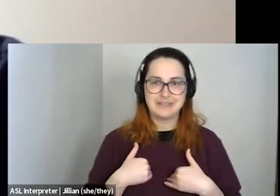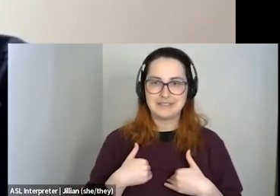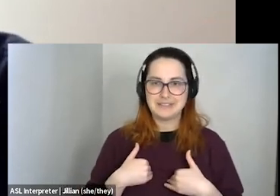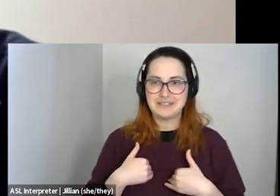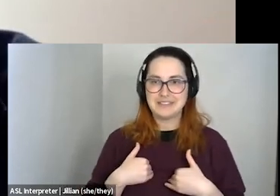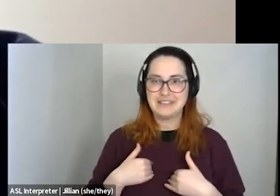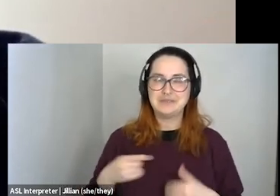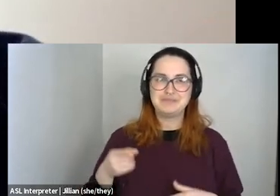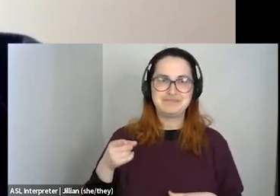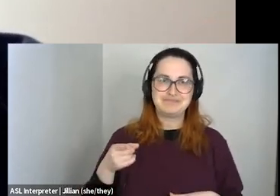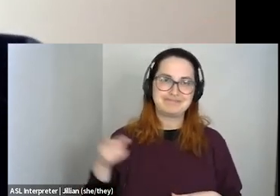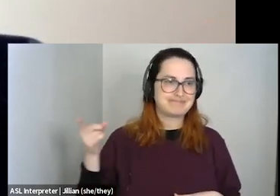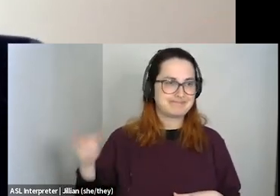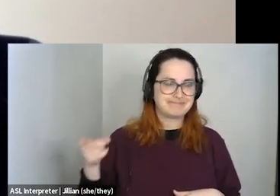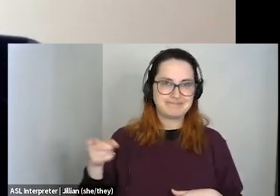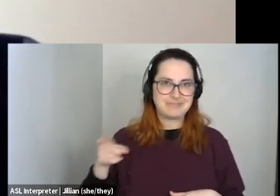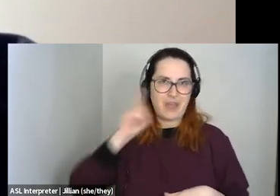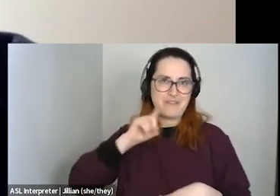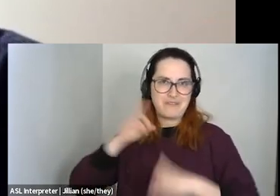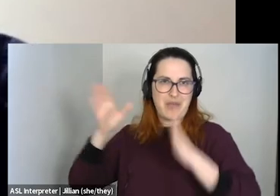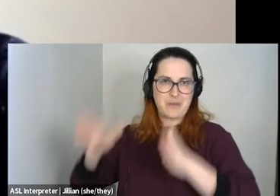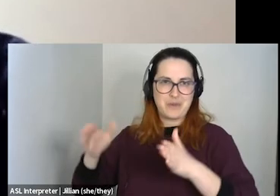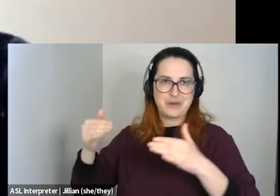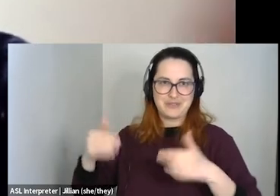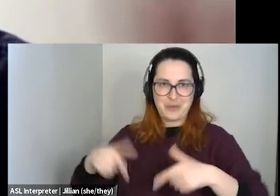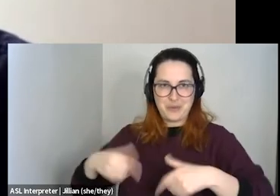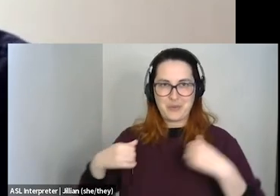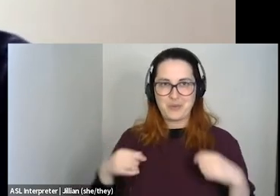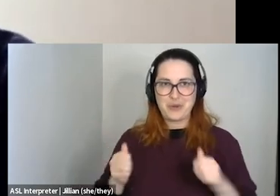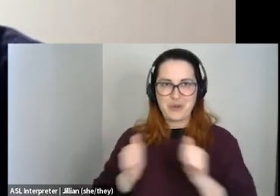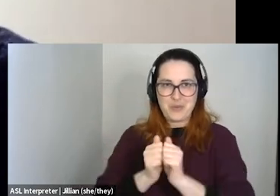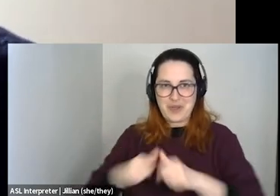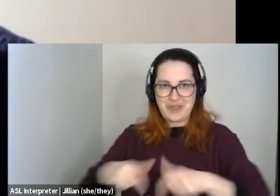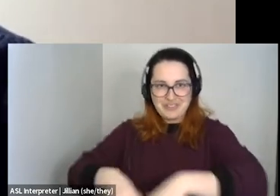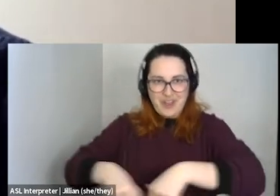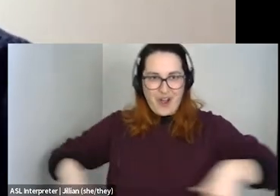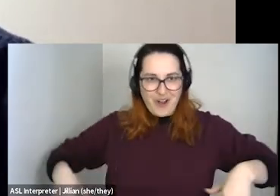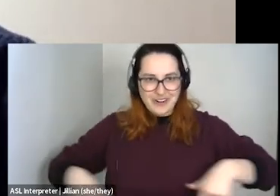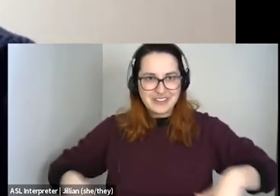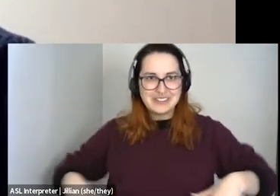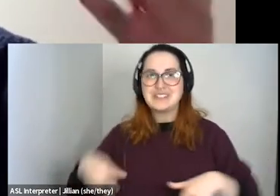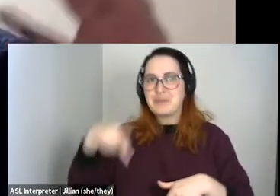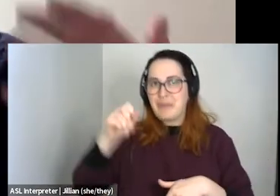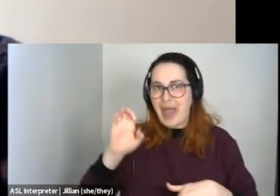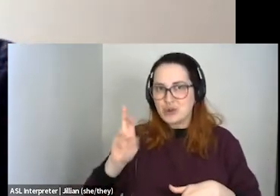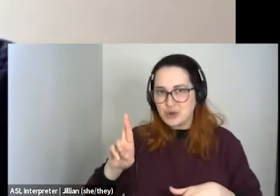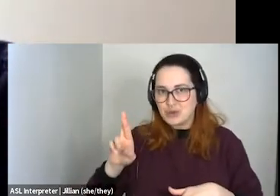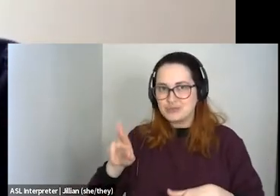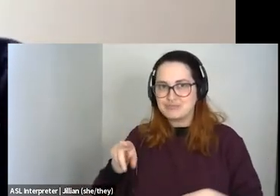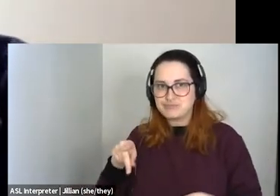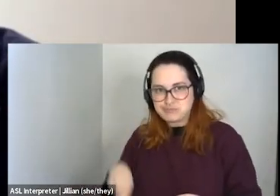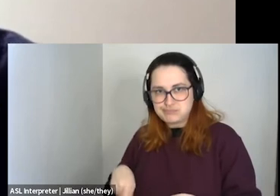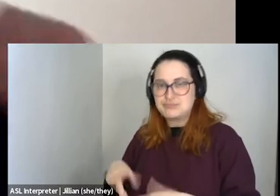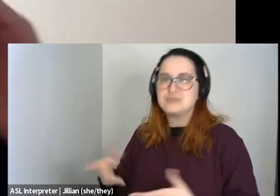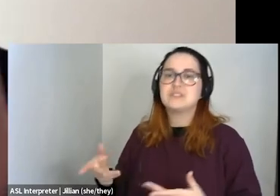like a harness on and a packer and stuff. So you can't escape it as soon as you walk in, you know what you're getting into, but like, you can literally feel